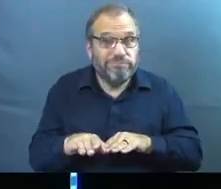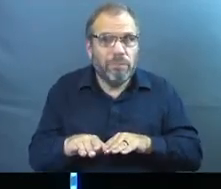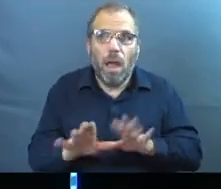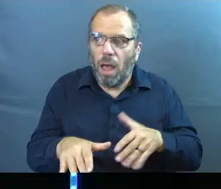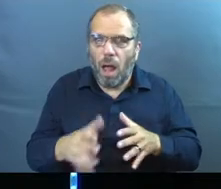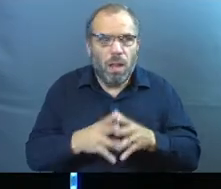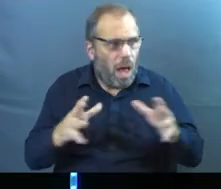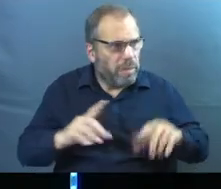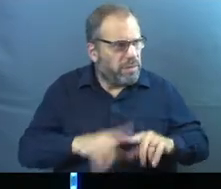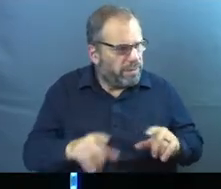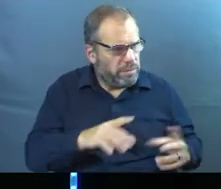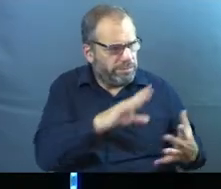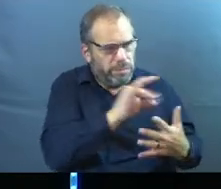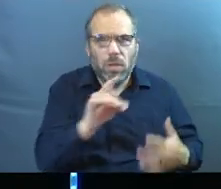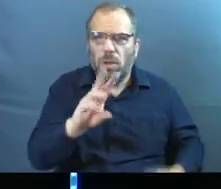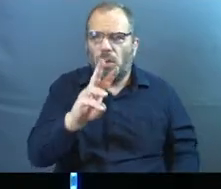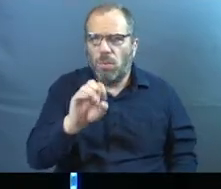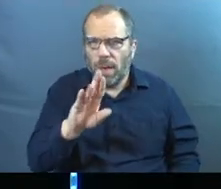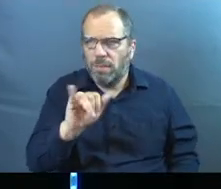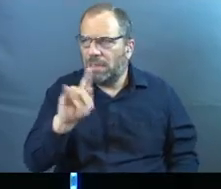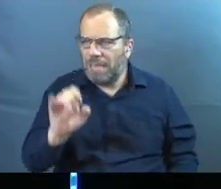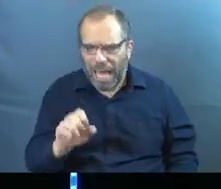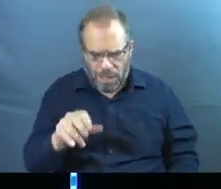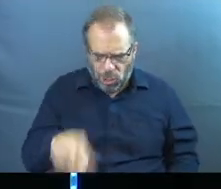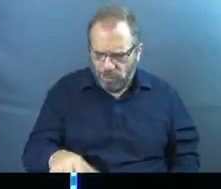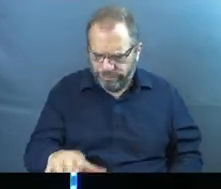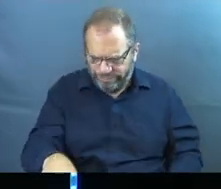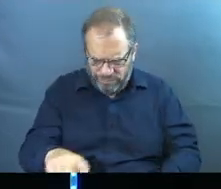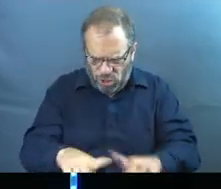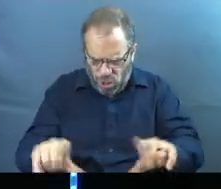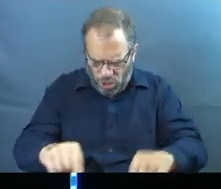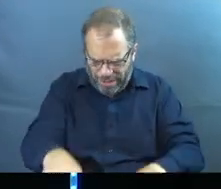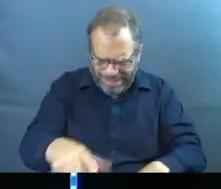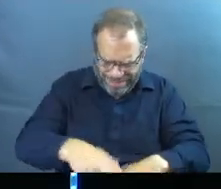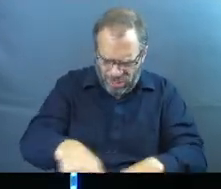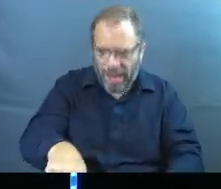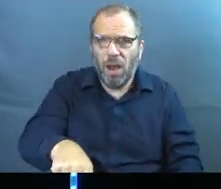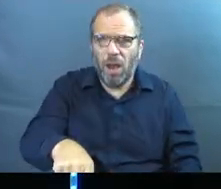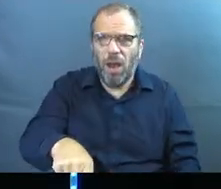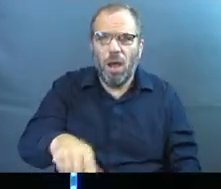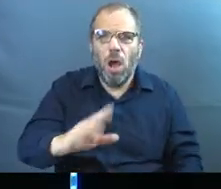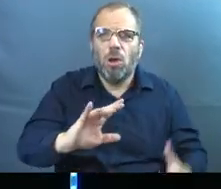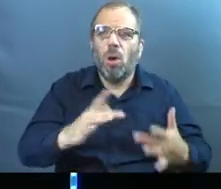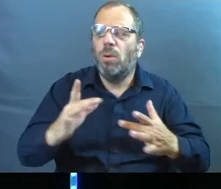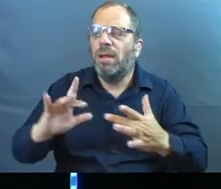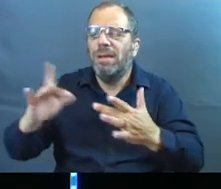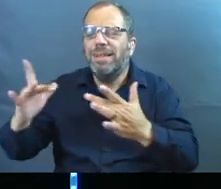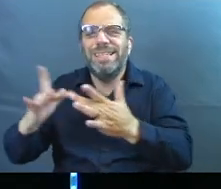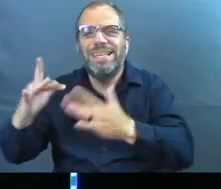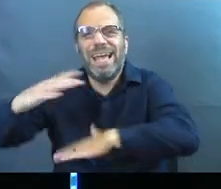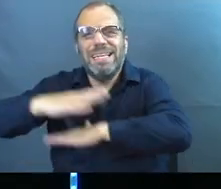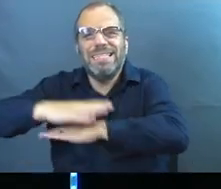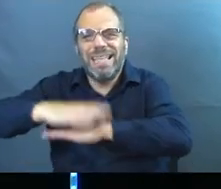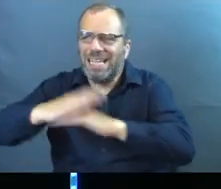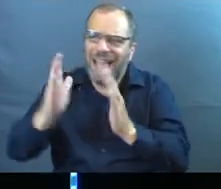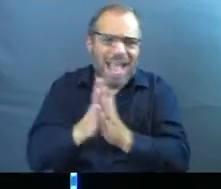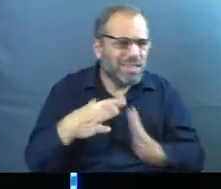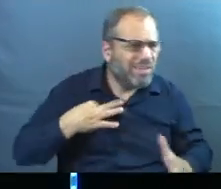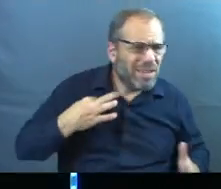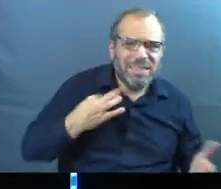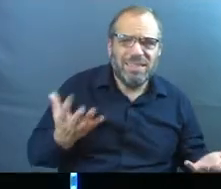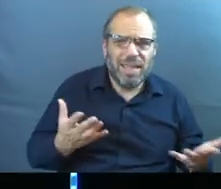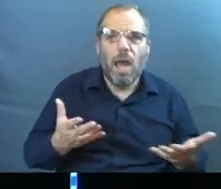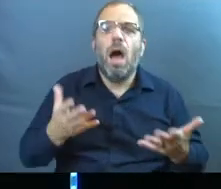Take a look. We've got a lot of different options. Go to our website, look at the seat back in front of you. Go to the connect desk, ask a staff member, ask a volunteer.